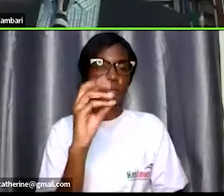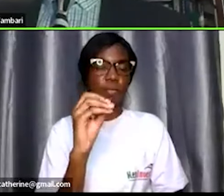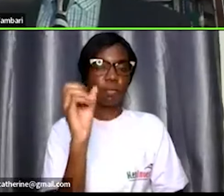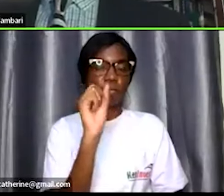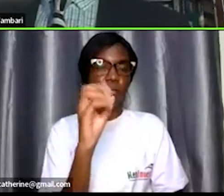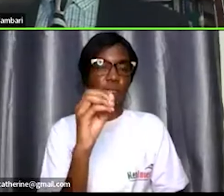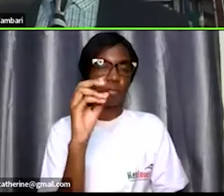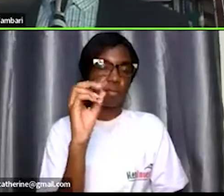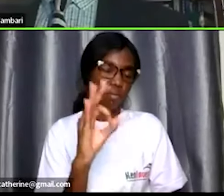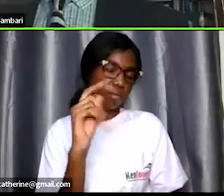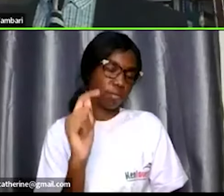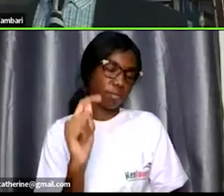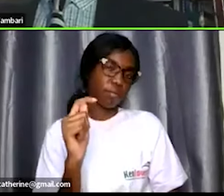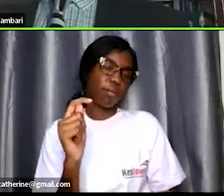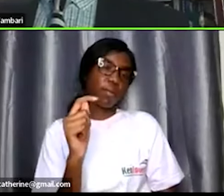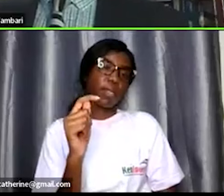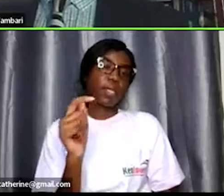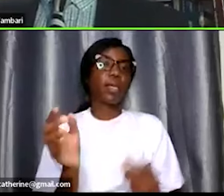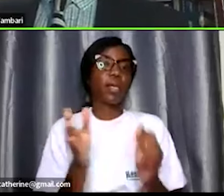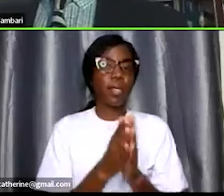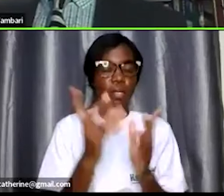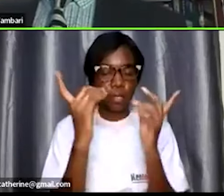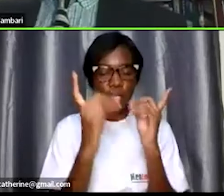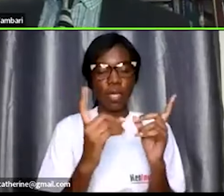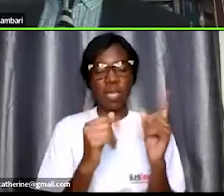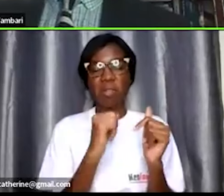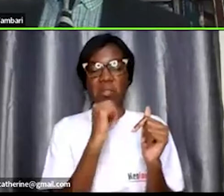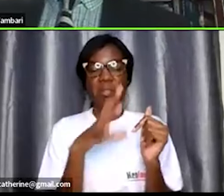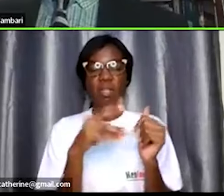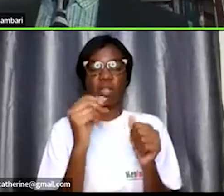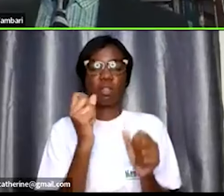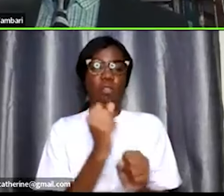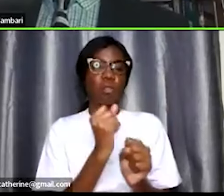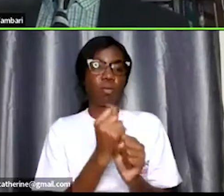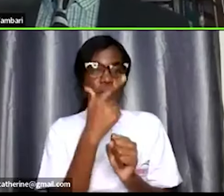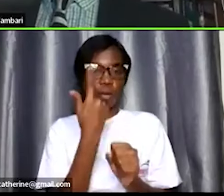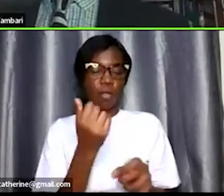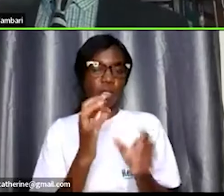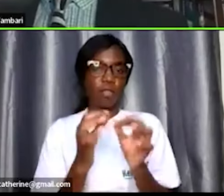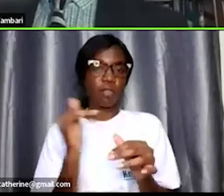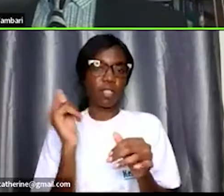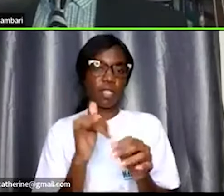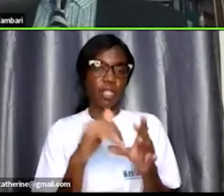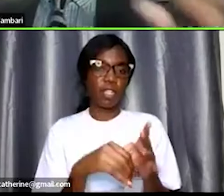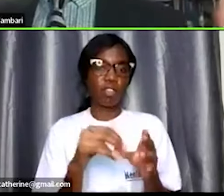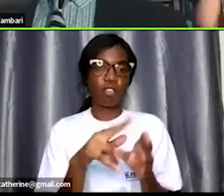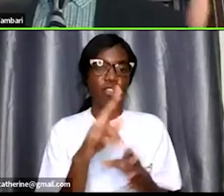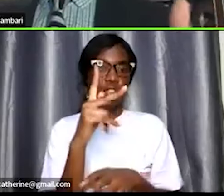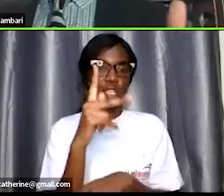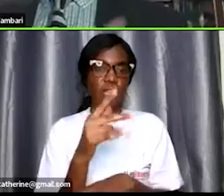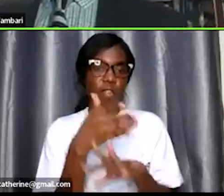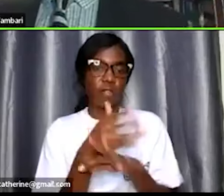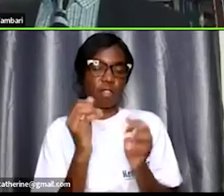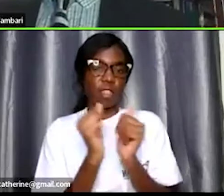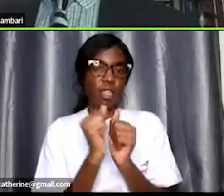kenya but he decided to not to take the job because if you stay in uk after uh after 10